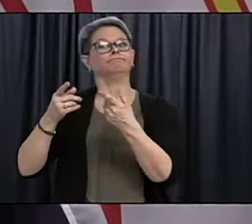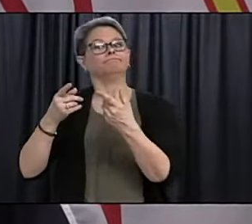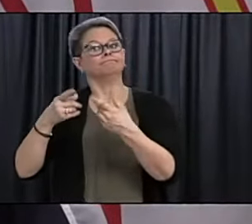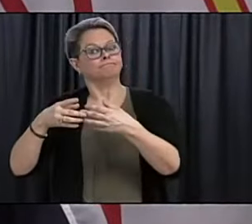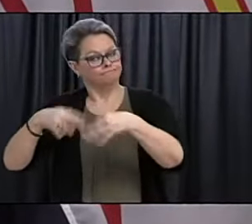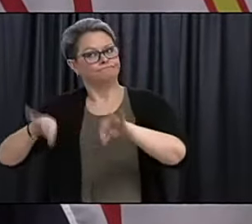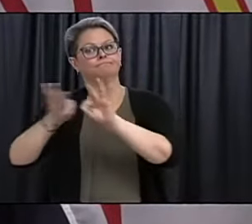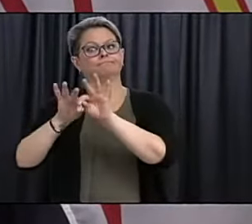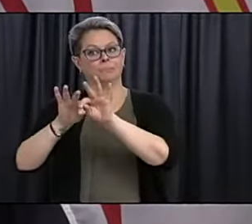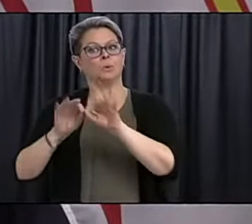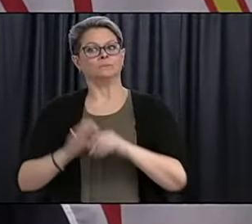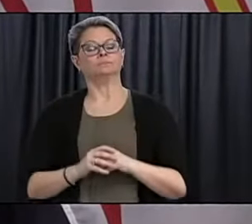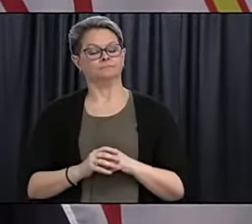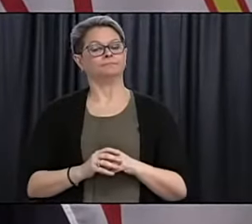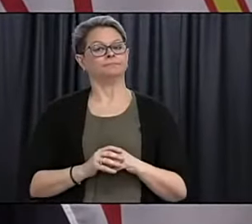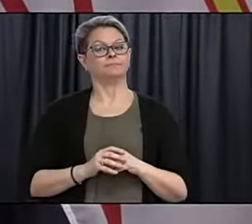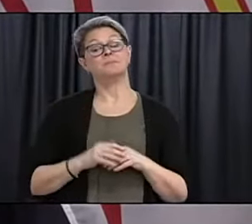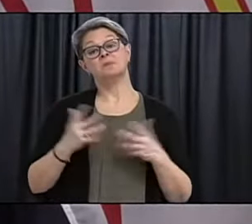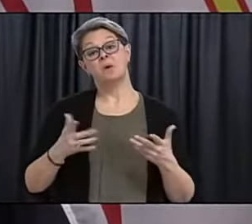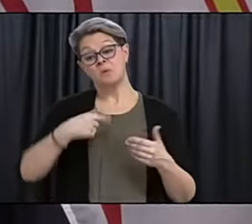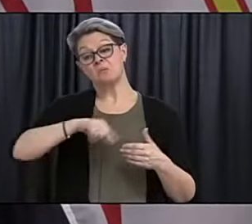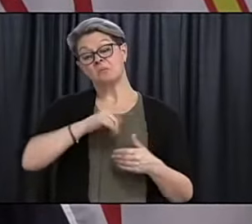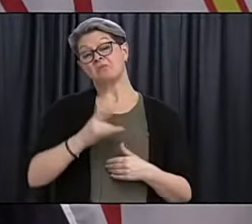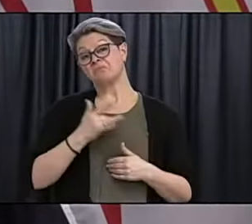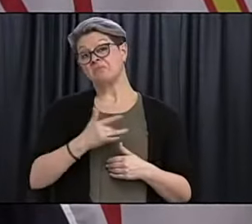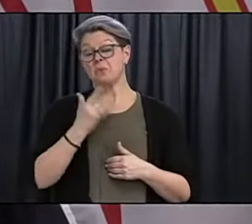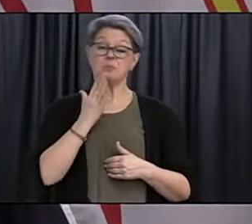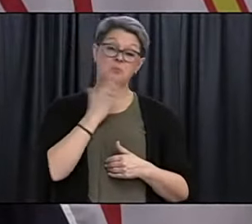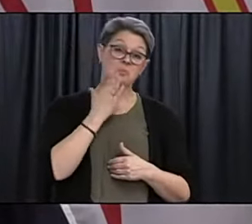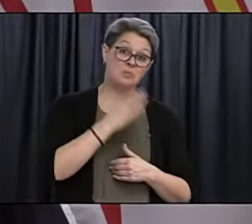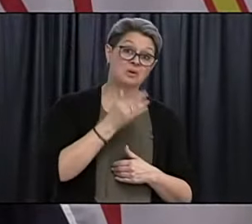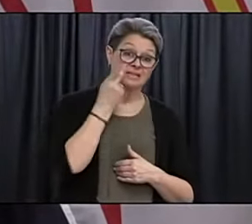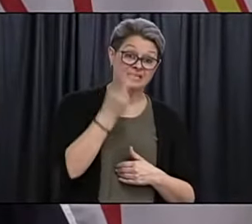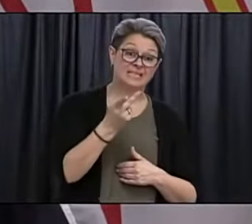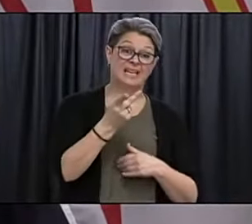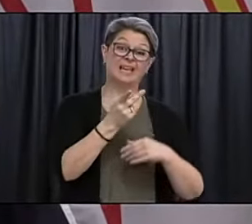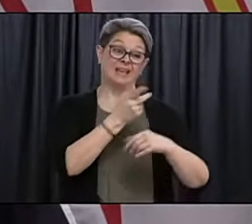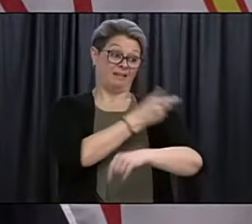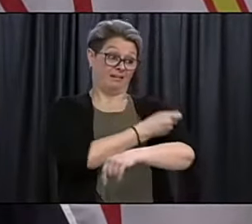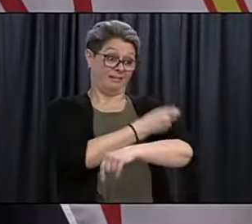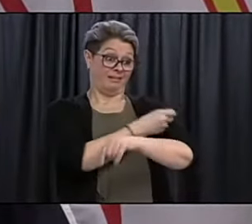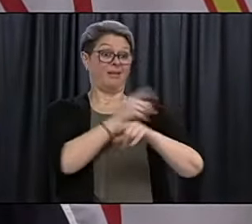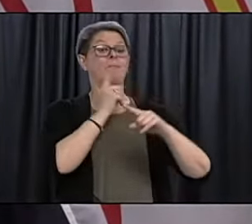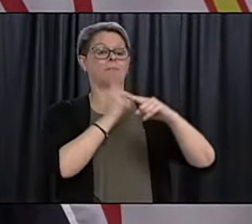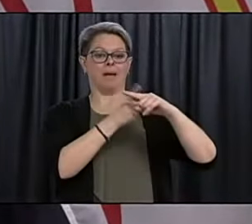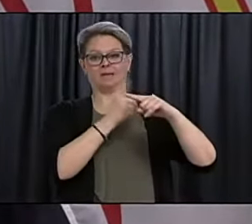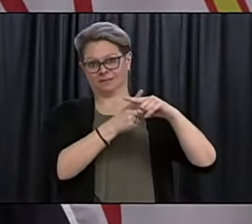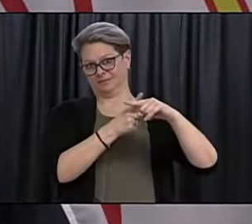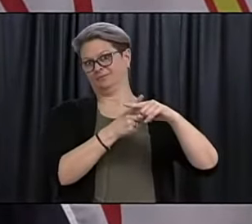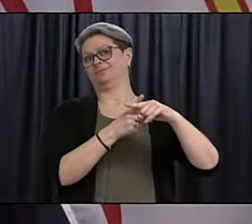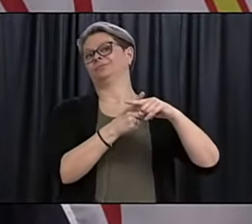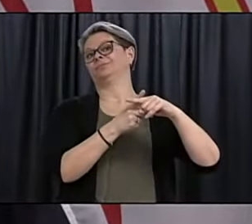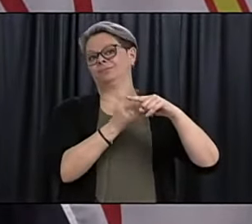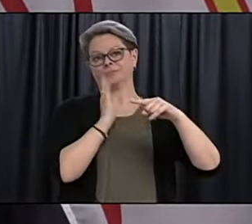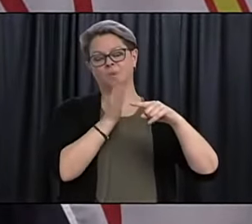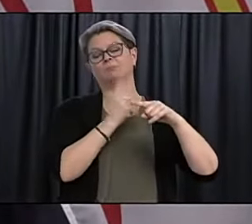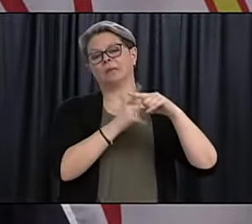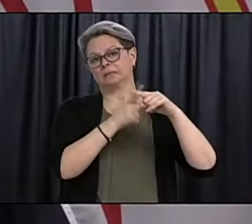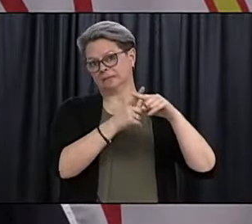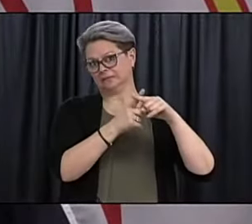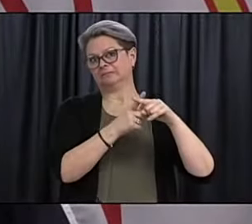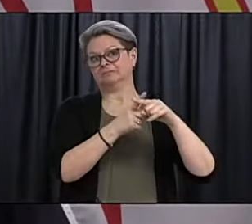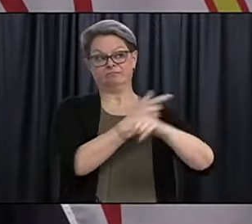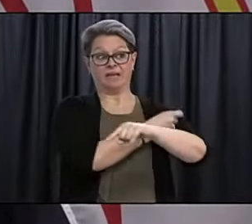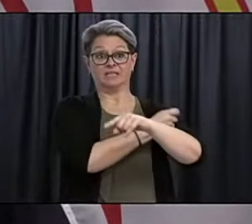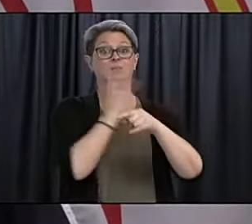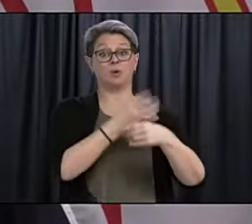uh, I, you know, the expectation is that we will see a positive effect on transmission because that's generally how vaccines work and what